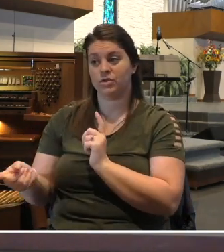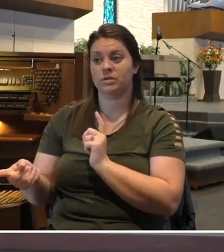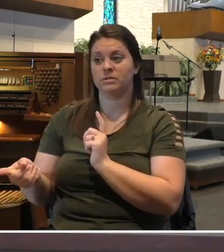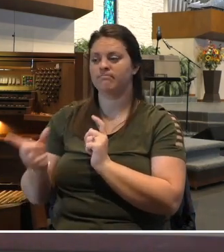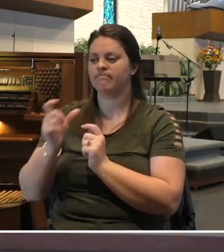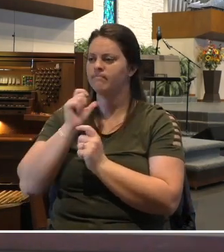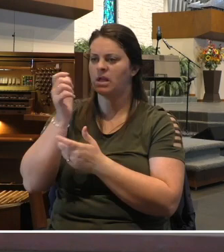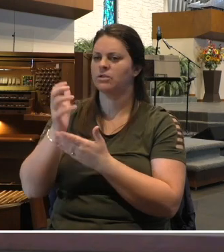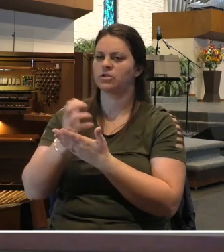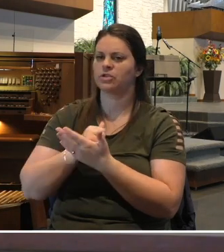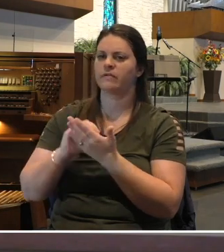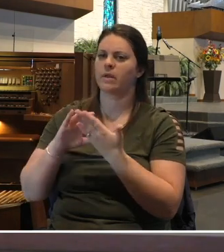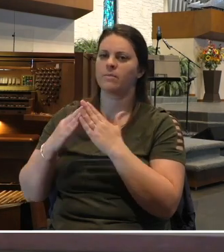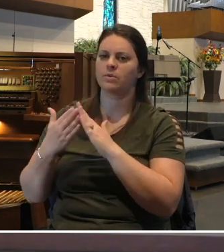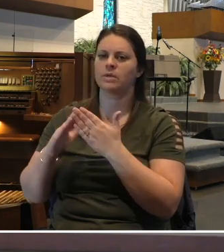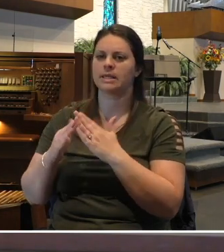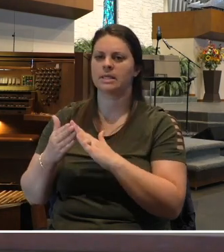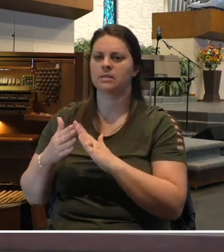We punish ourselves.